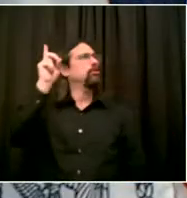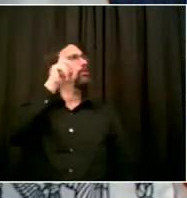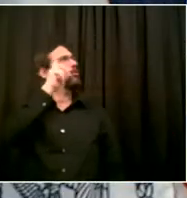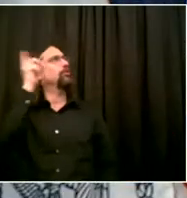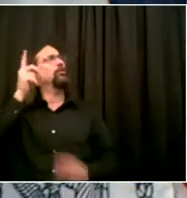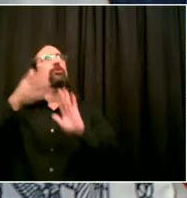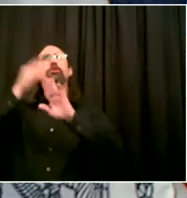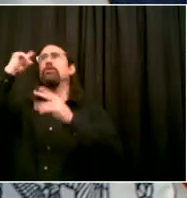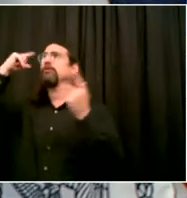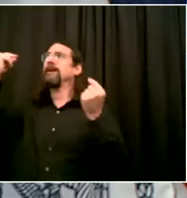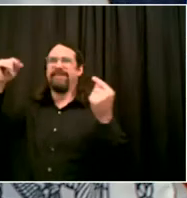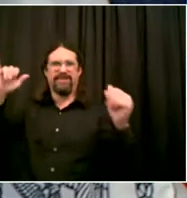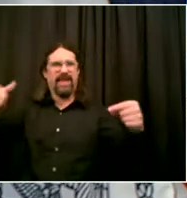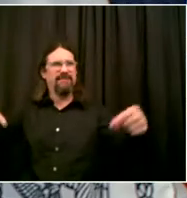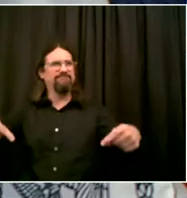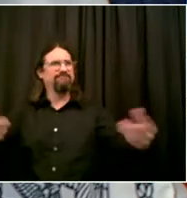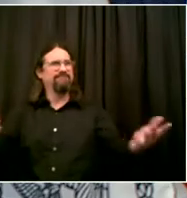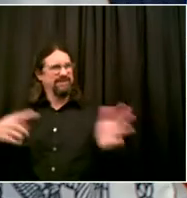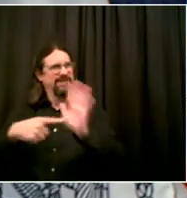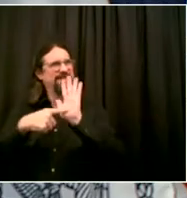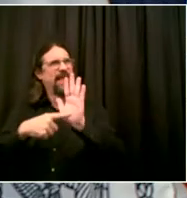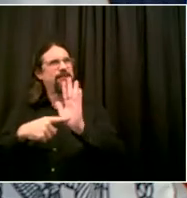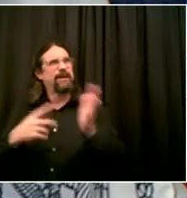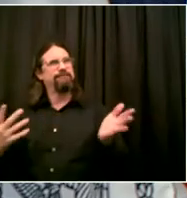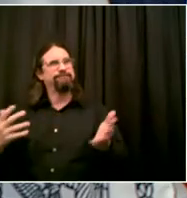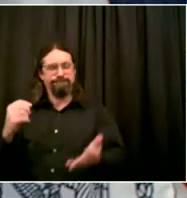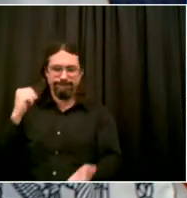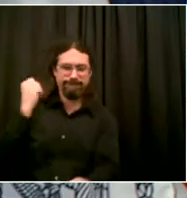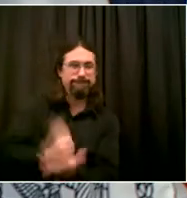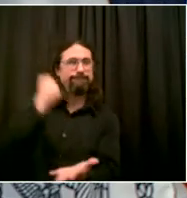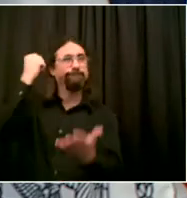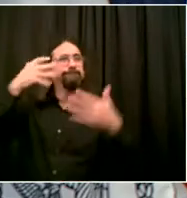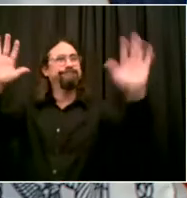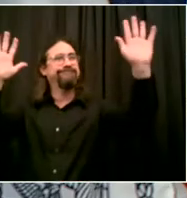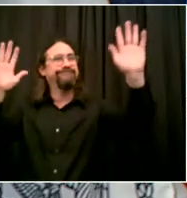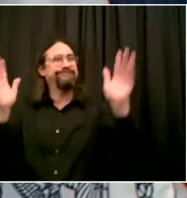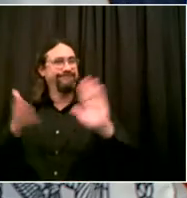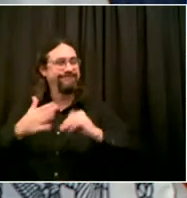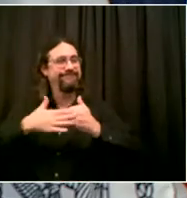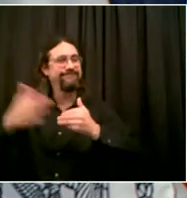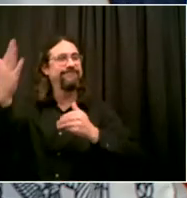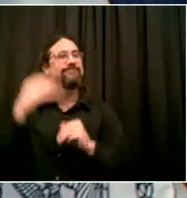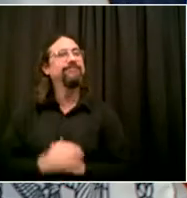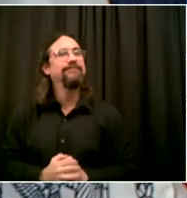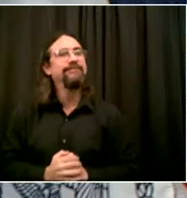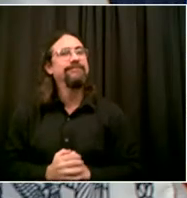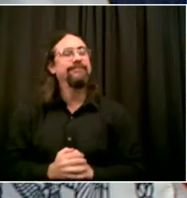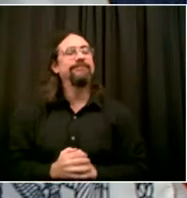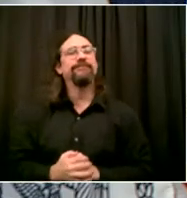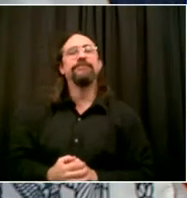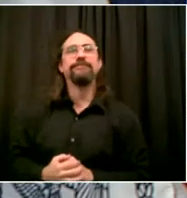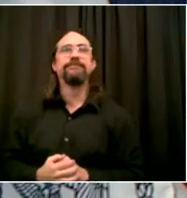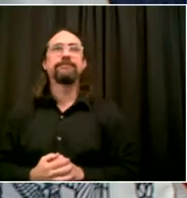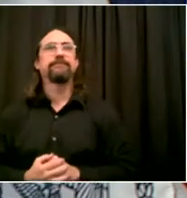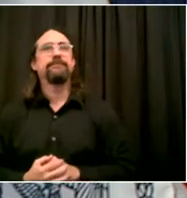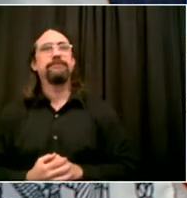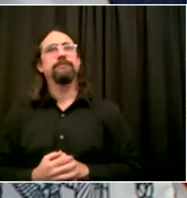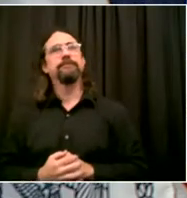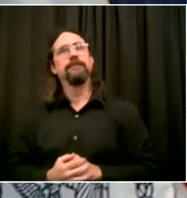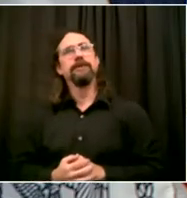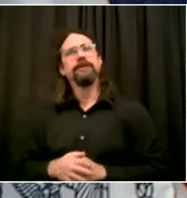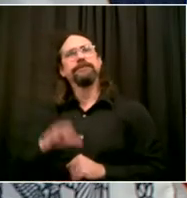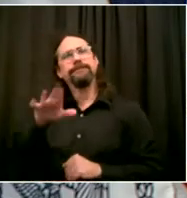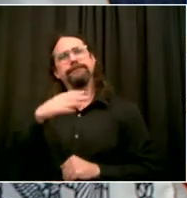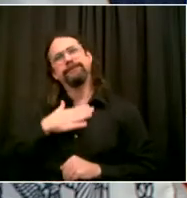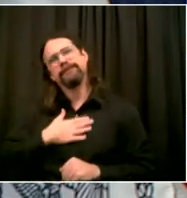holidays are coming. Great opportunity to patronize your local businesses. Look, everyone, we all appreciate those amazing stuff